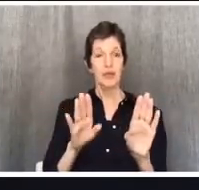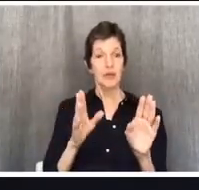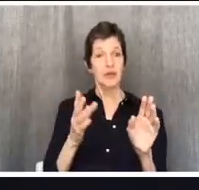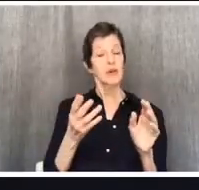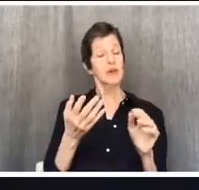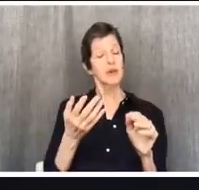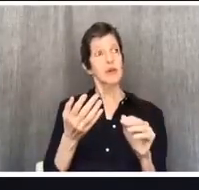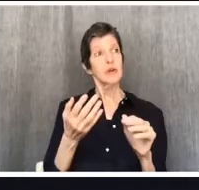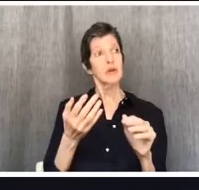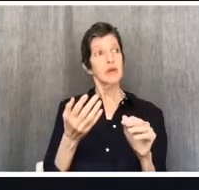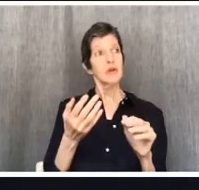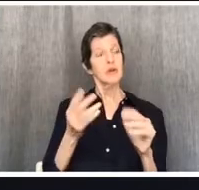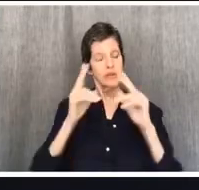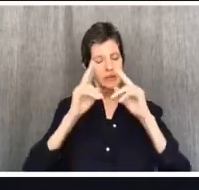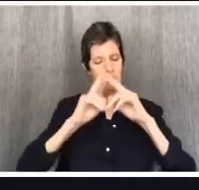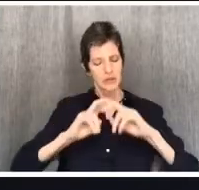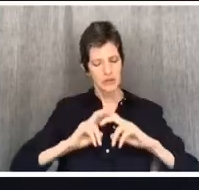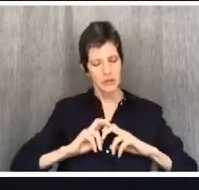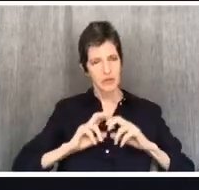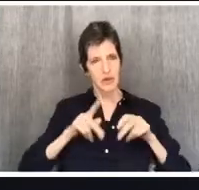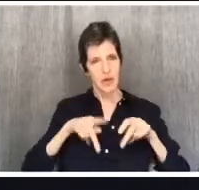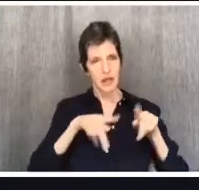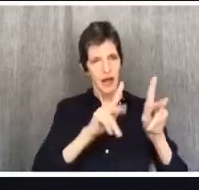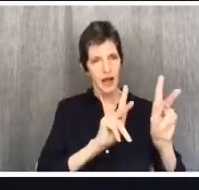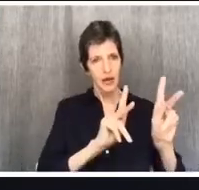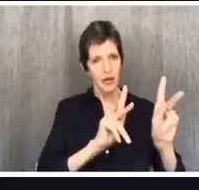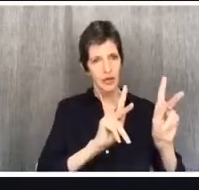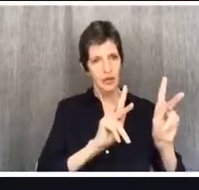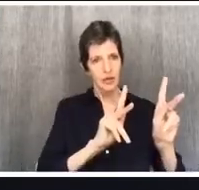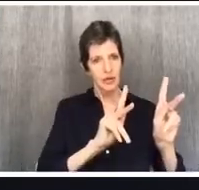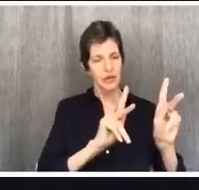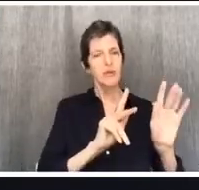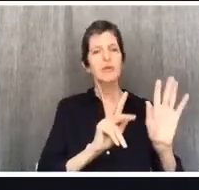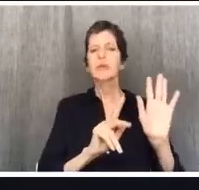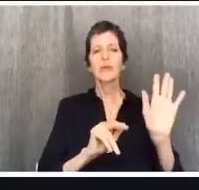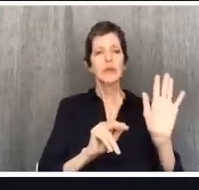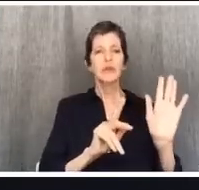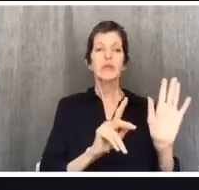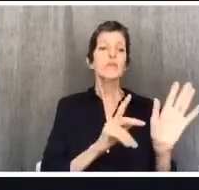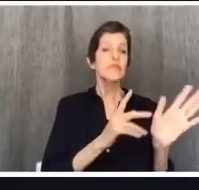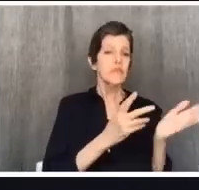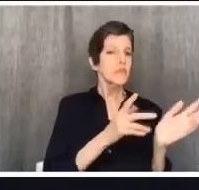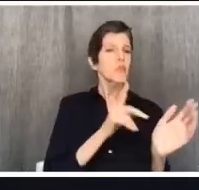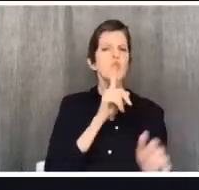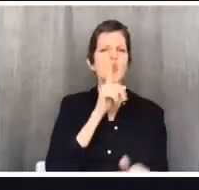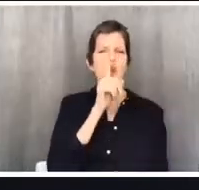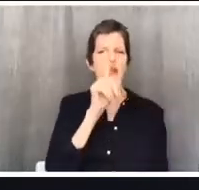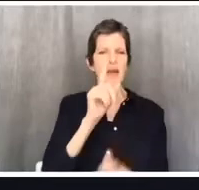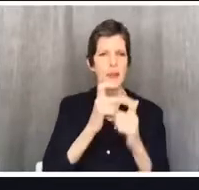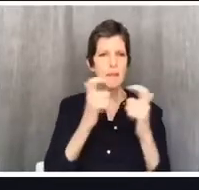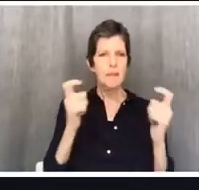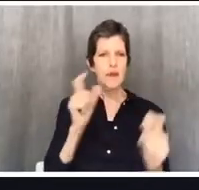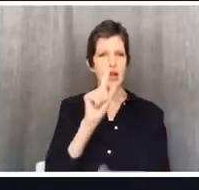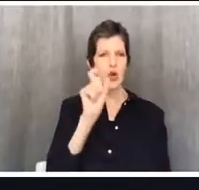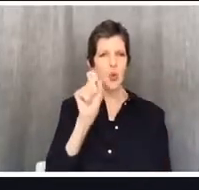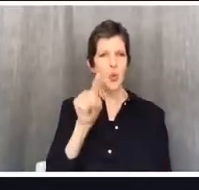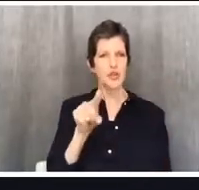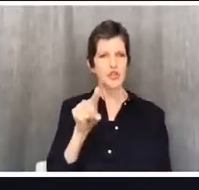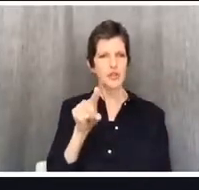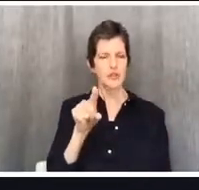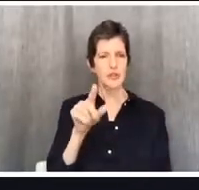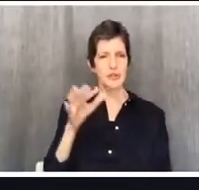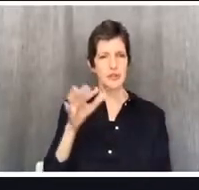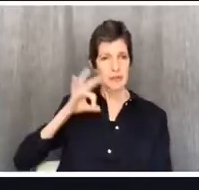Ask if it helps other people. Ask if it's centered around other people. Ask if it benefits other people.